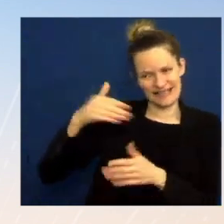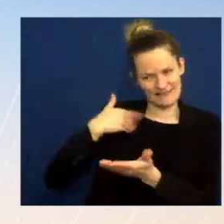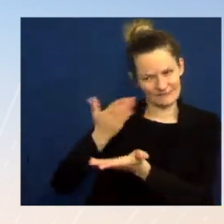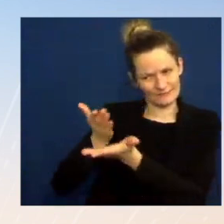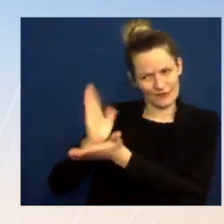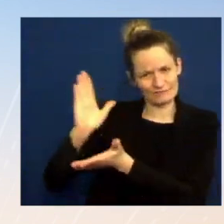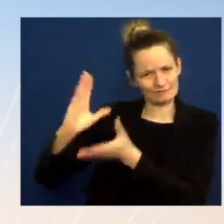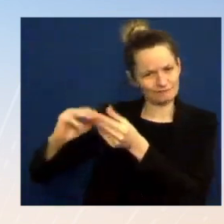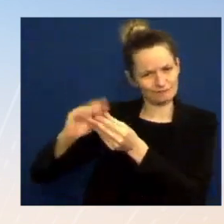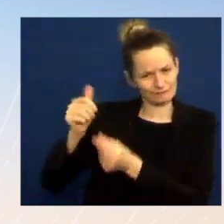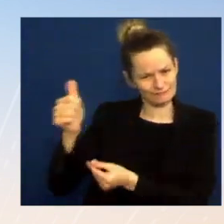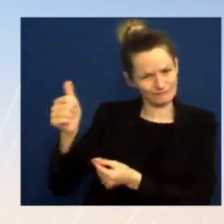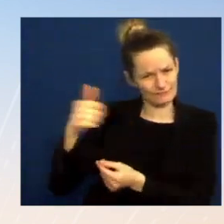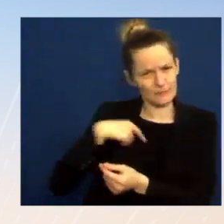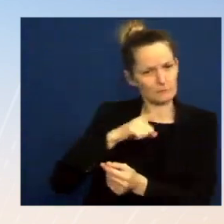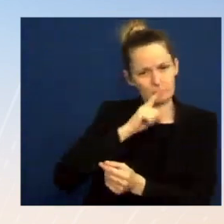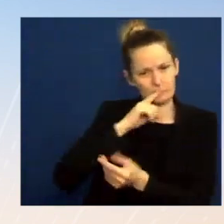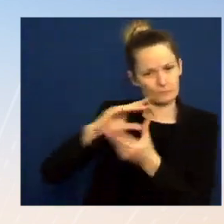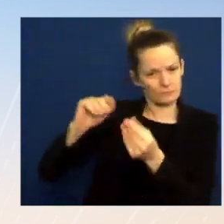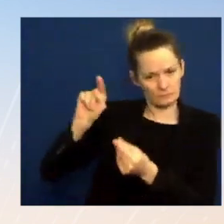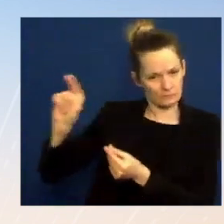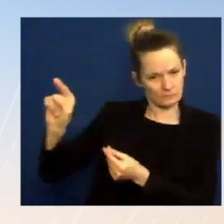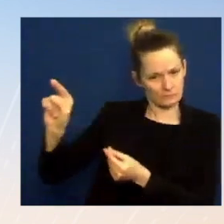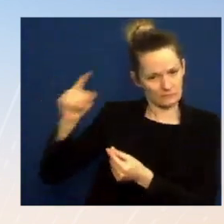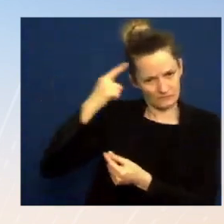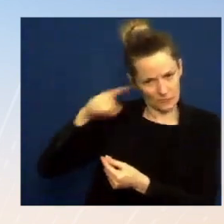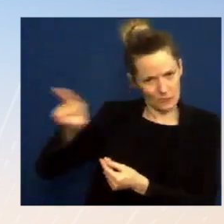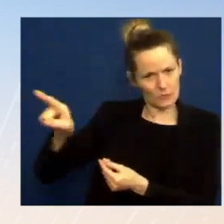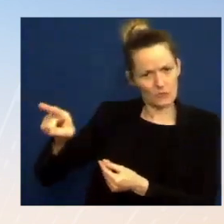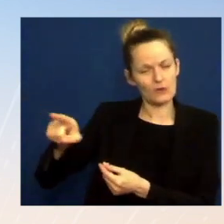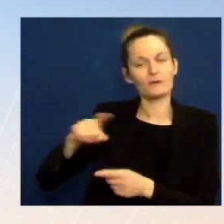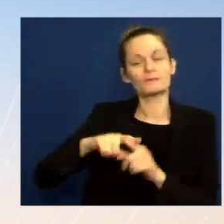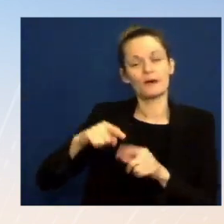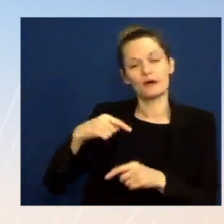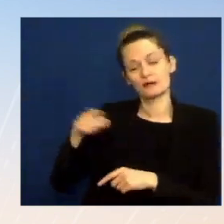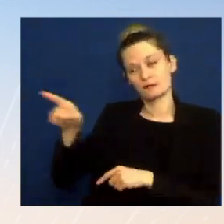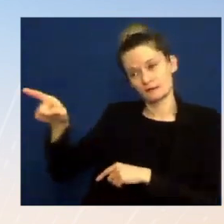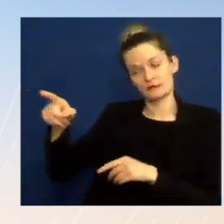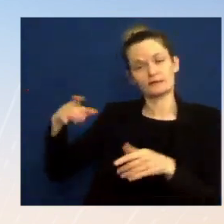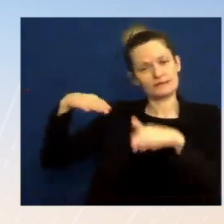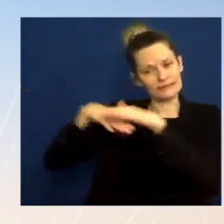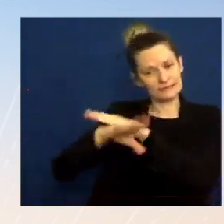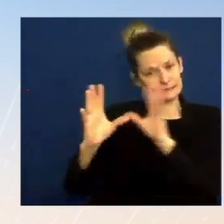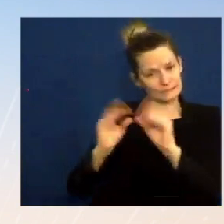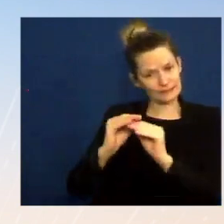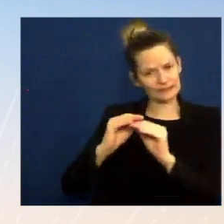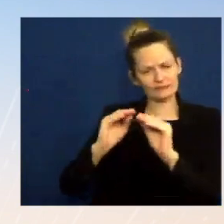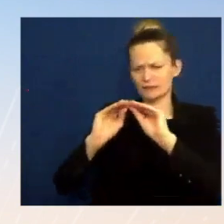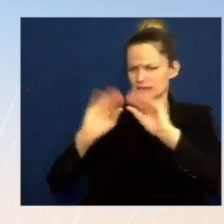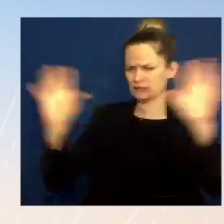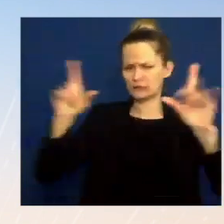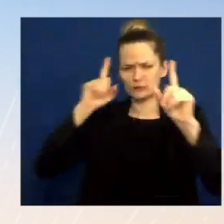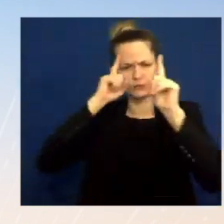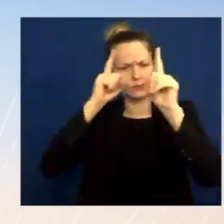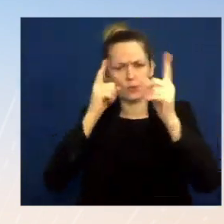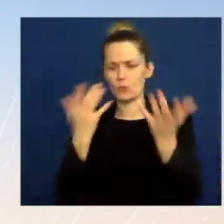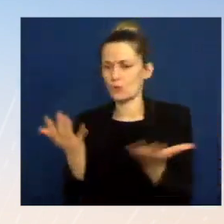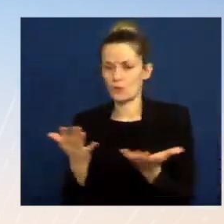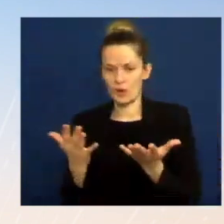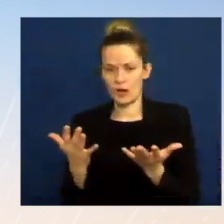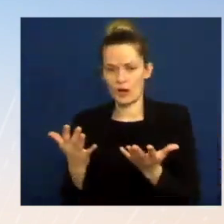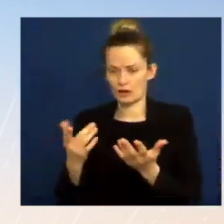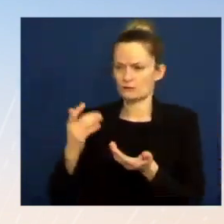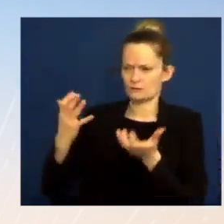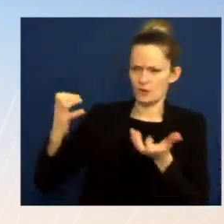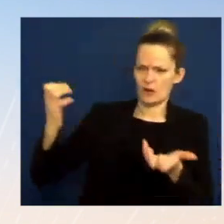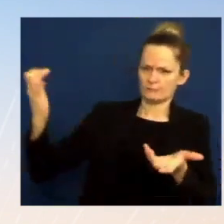into that with a clear purpose of showing her Chinese counterpart, Leo He, that the United States has